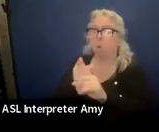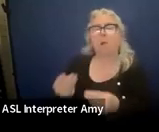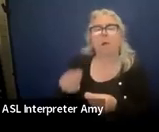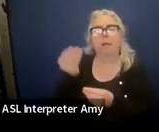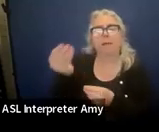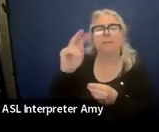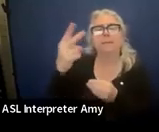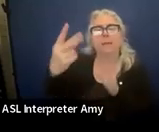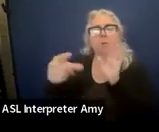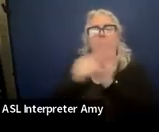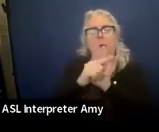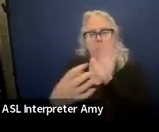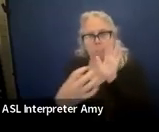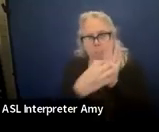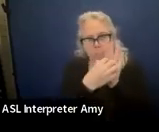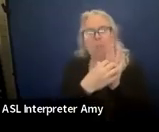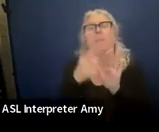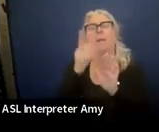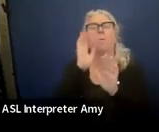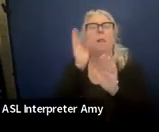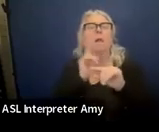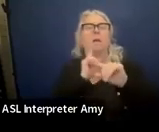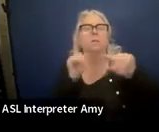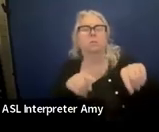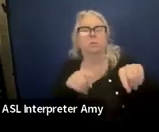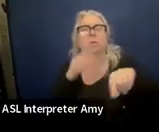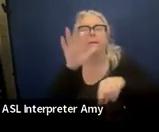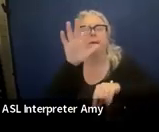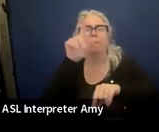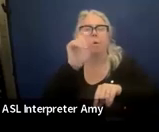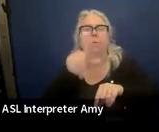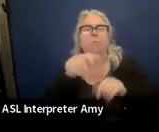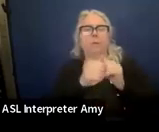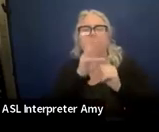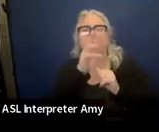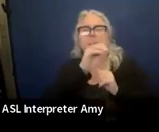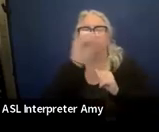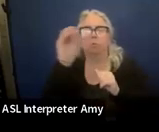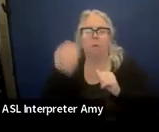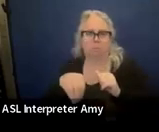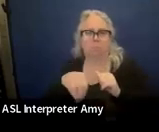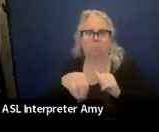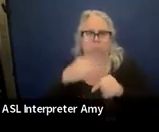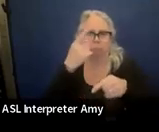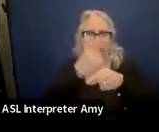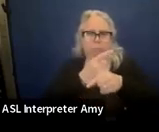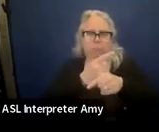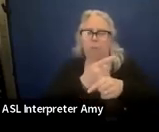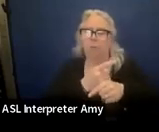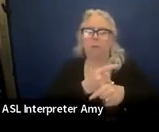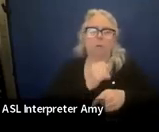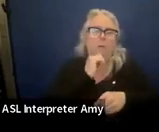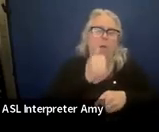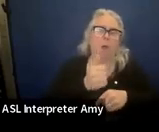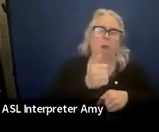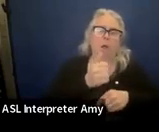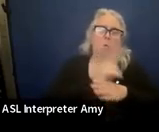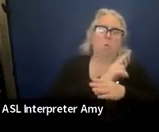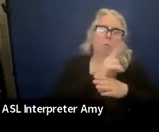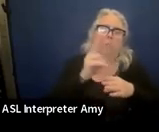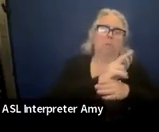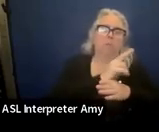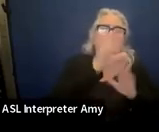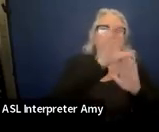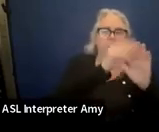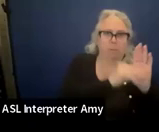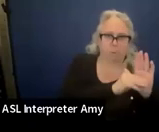second grade passage, they will answer the five questions with 60% accuracy. So we're not using a curriculum.